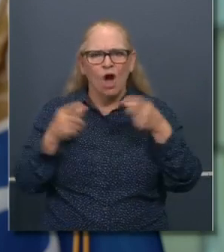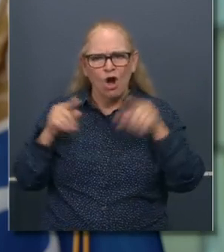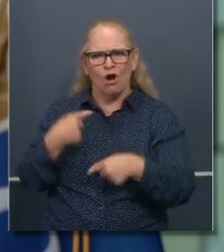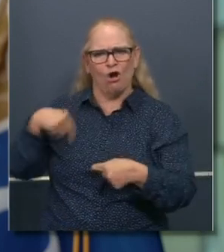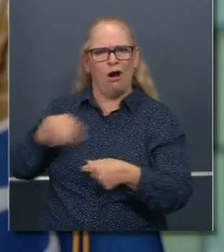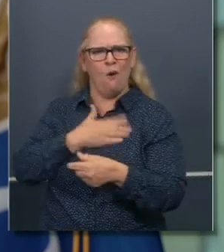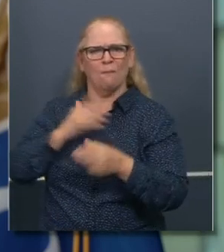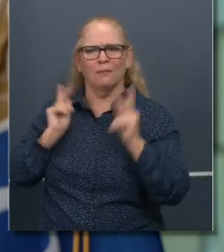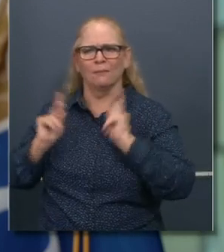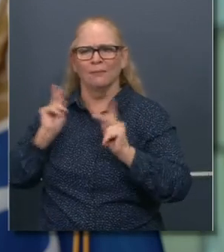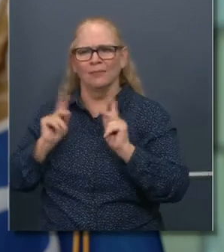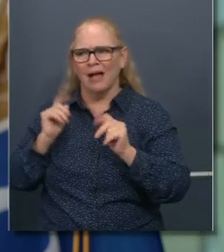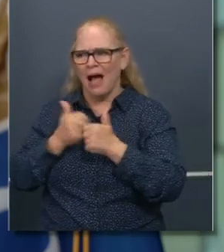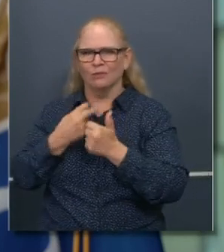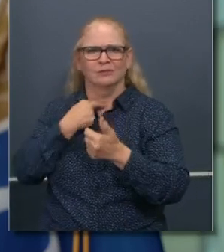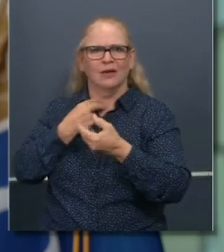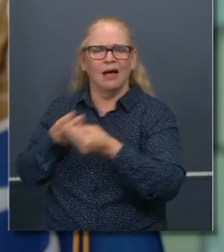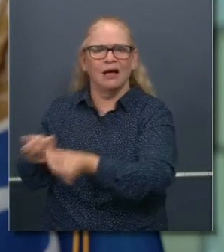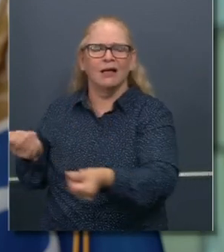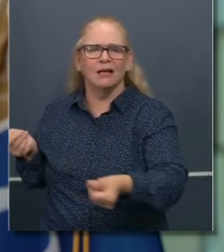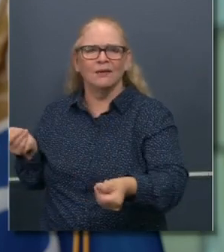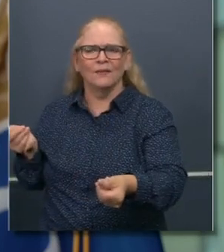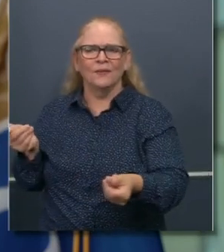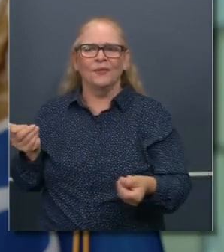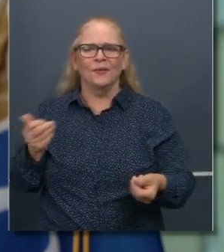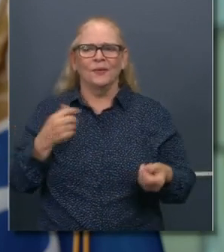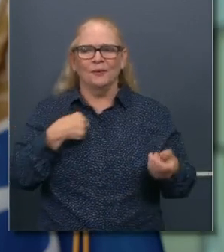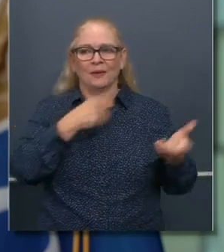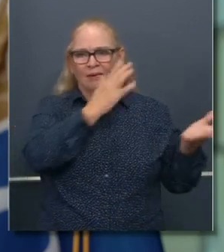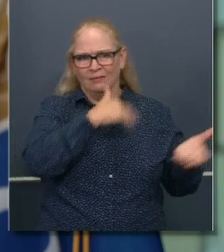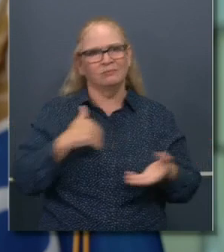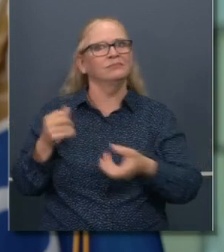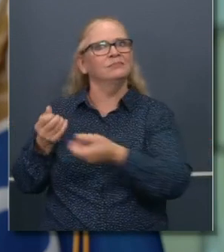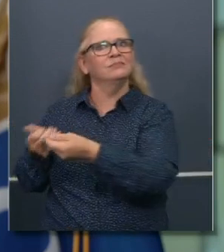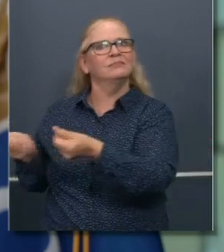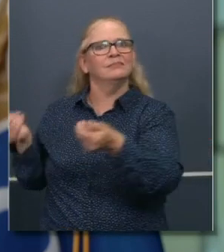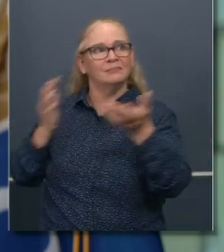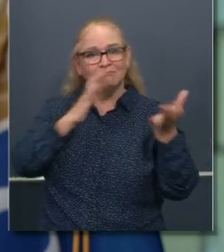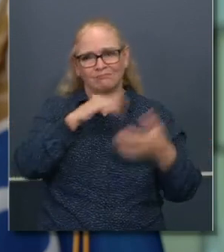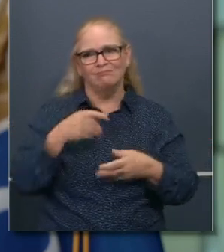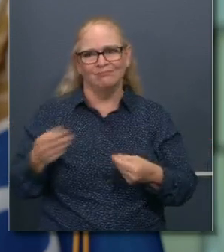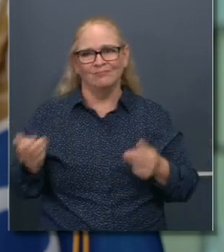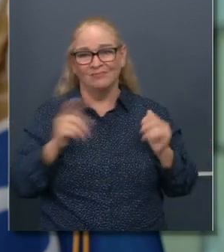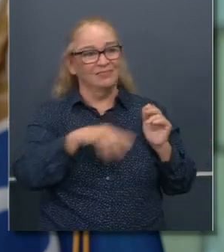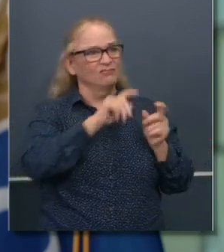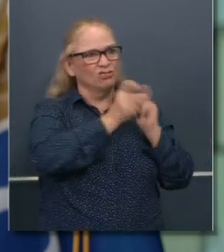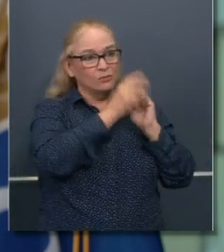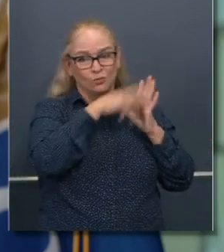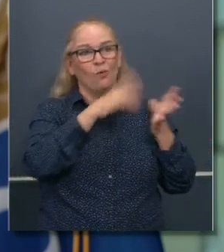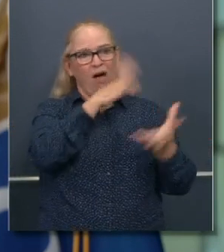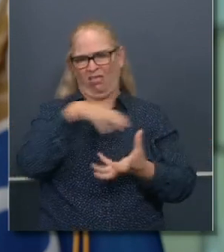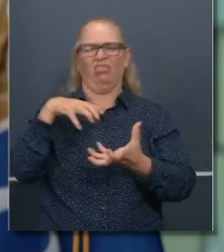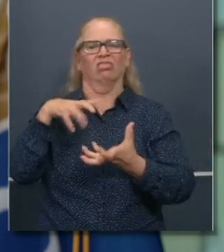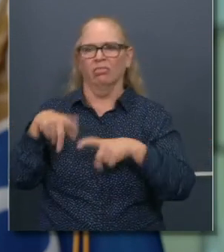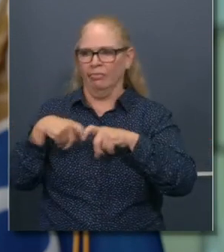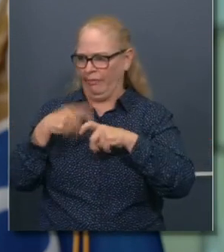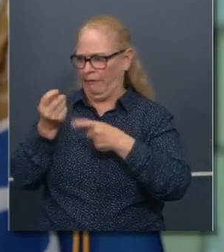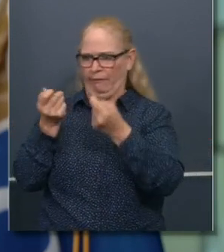of people that need them the most as quickly as we otherwise could. Andrea Hart, Kaiser Health News.